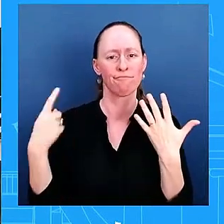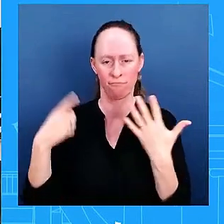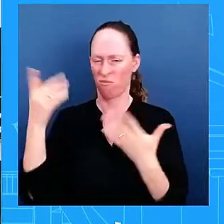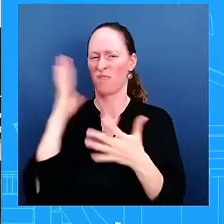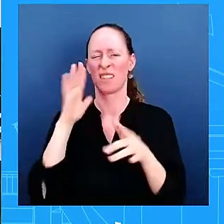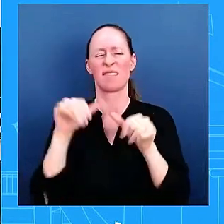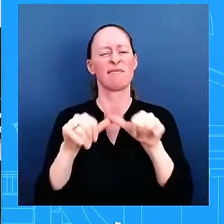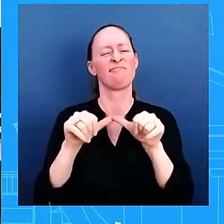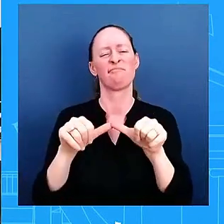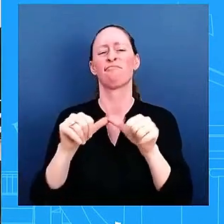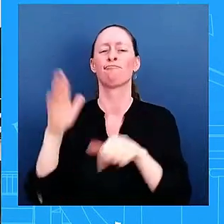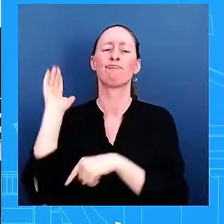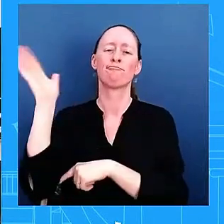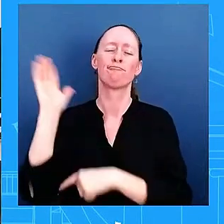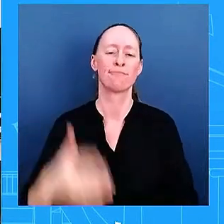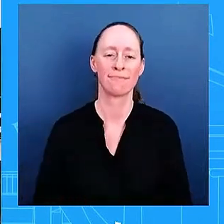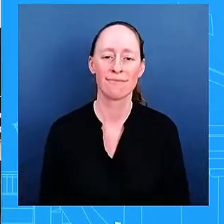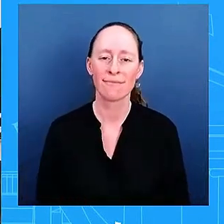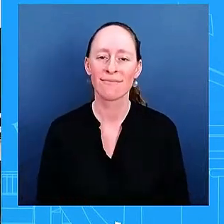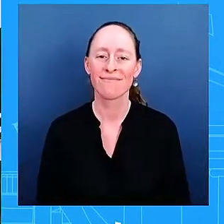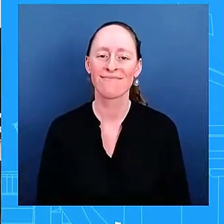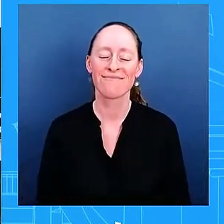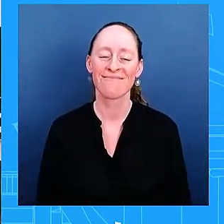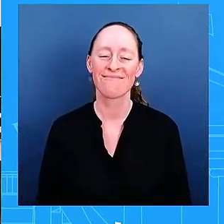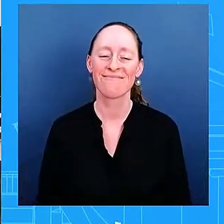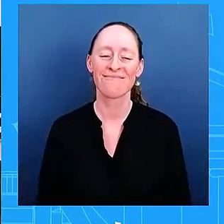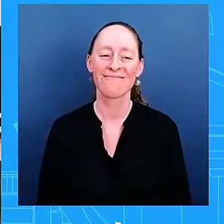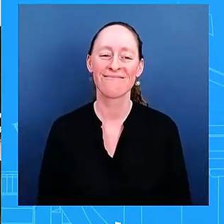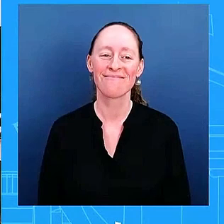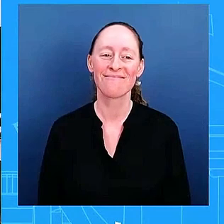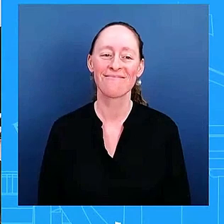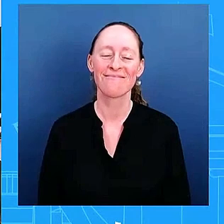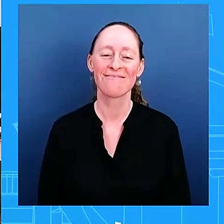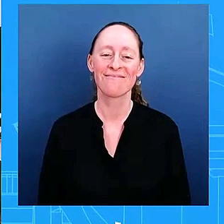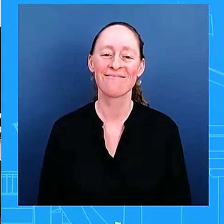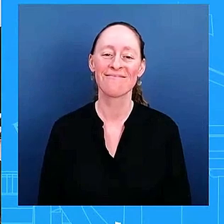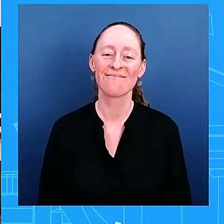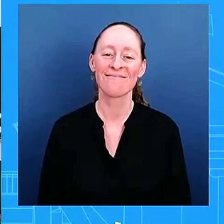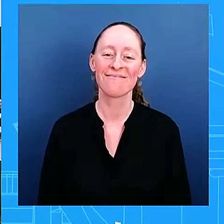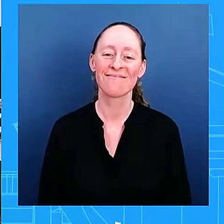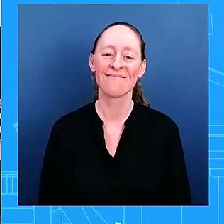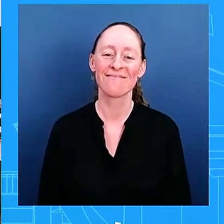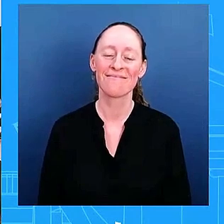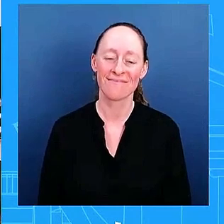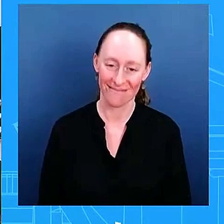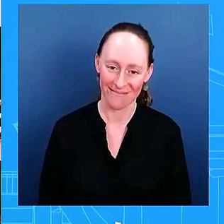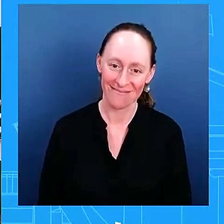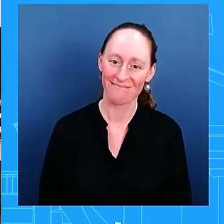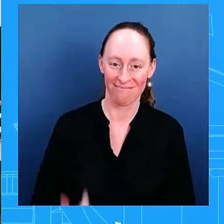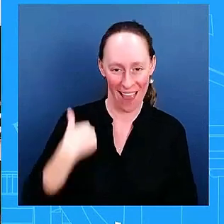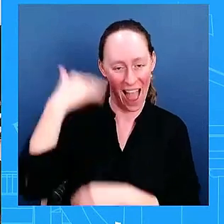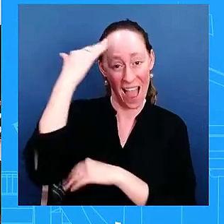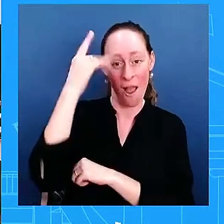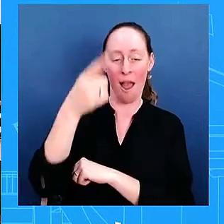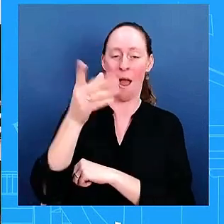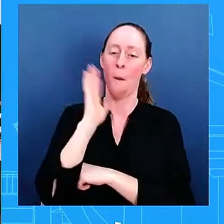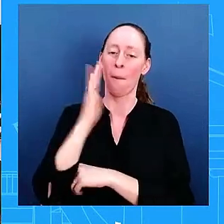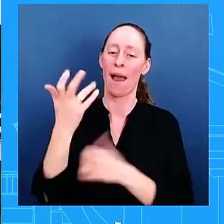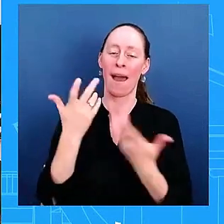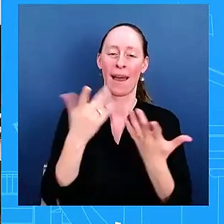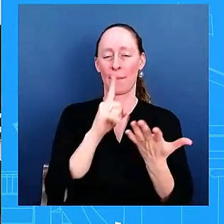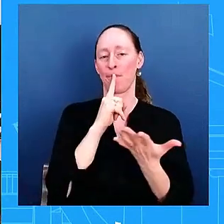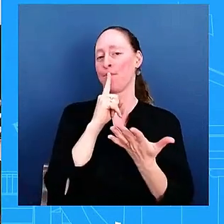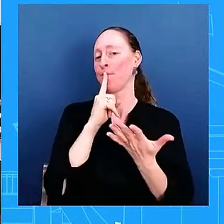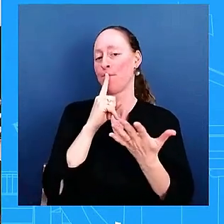okay great thanks um zooming out from this breach which i know that you're not going to discuss the specifics of but you've had over the last